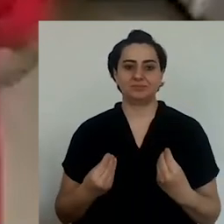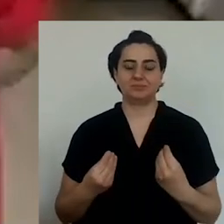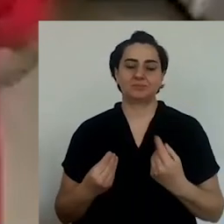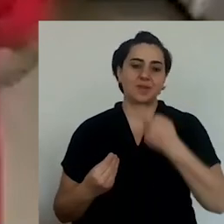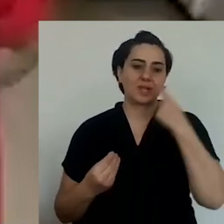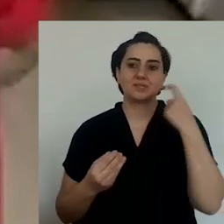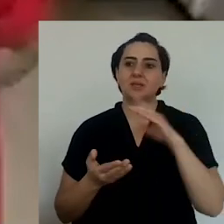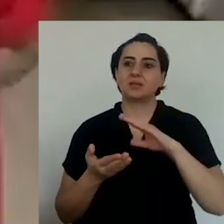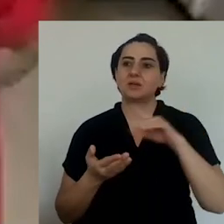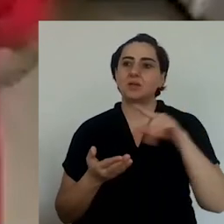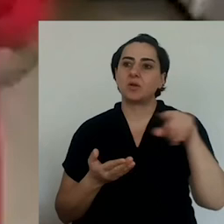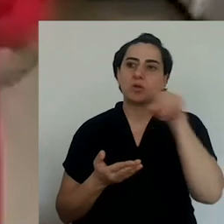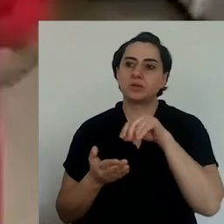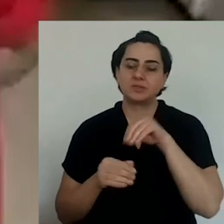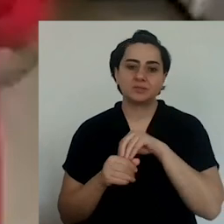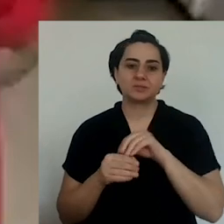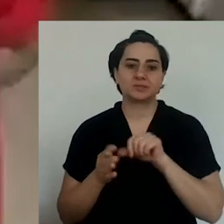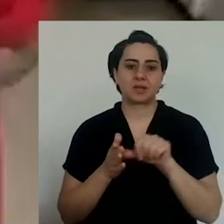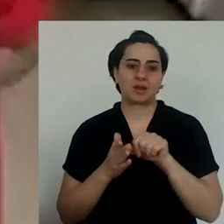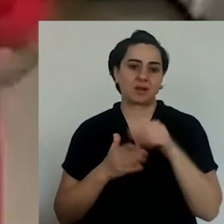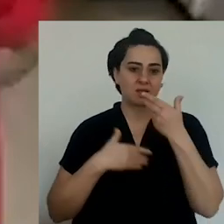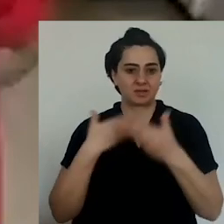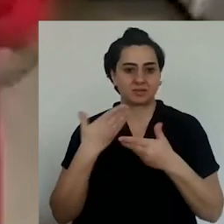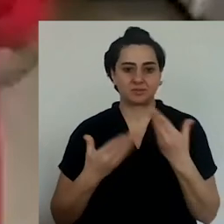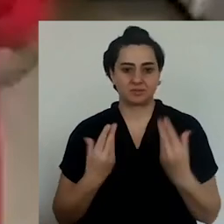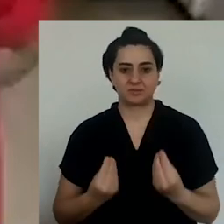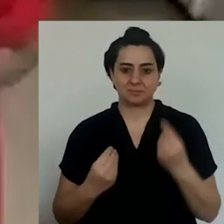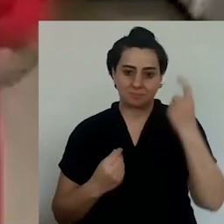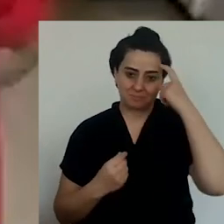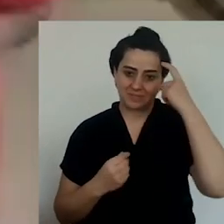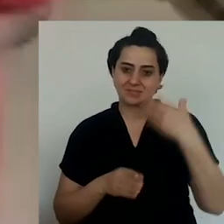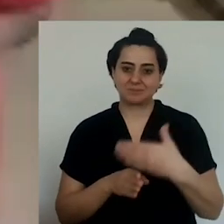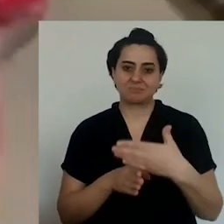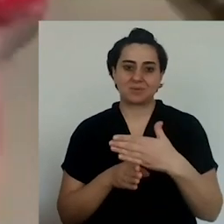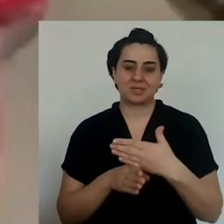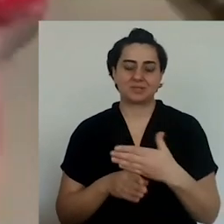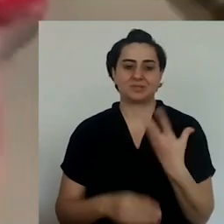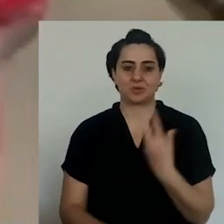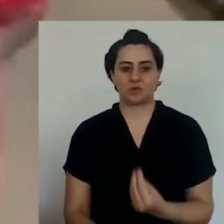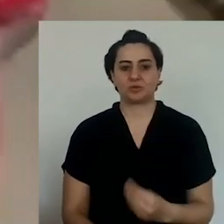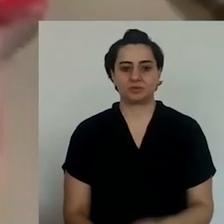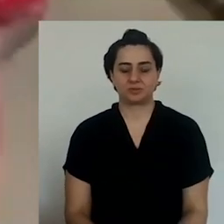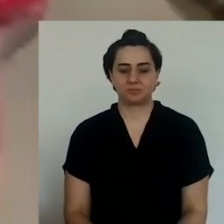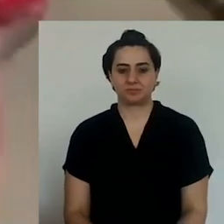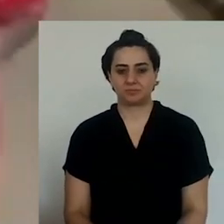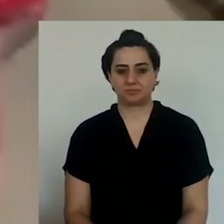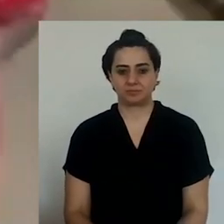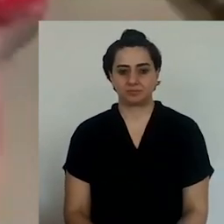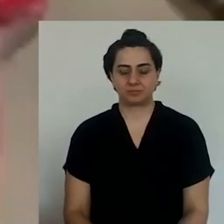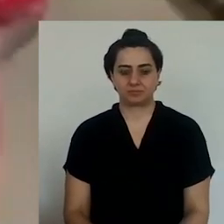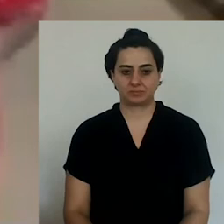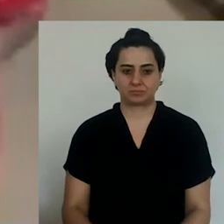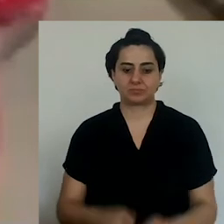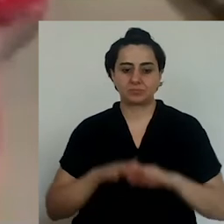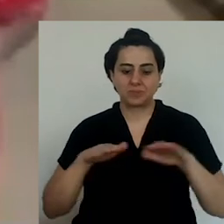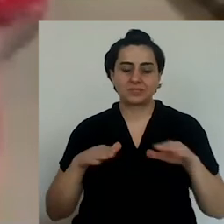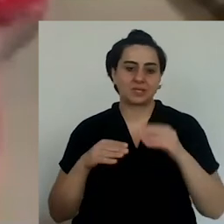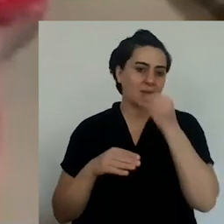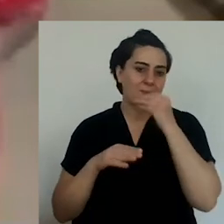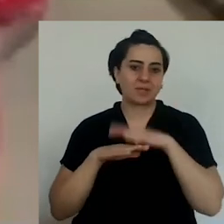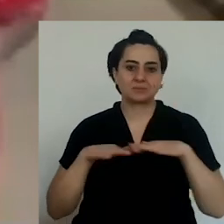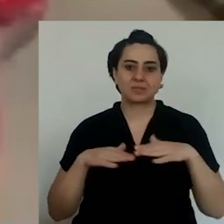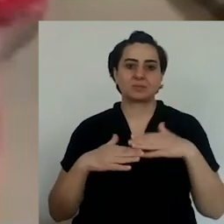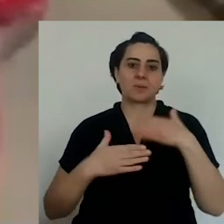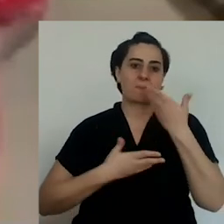indeed, the smells of the food made him remember. And then he would share his memories about the family.